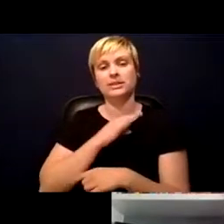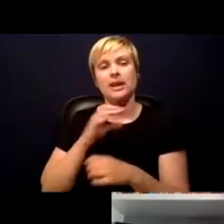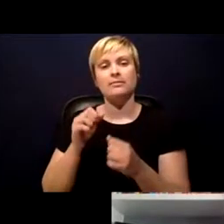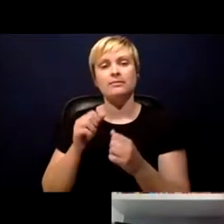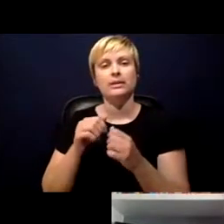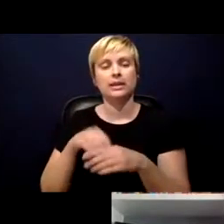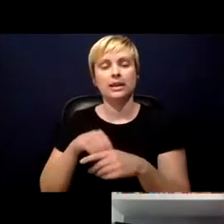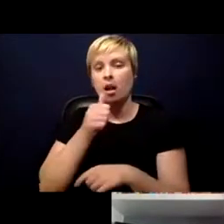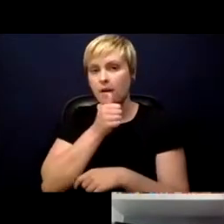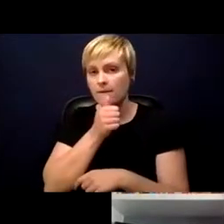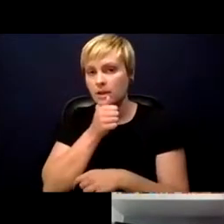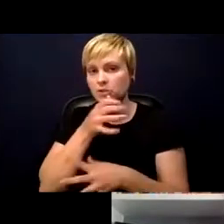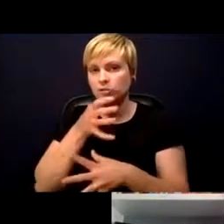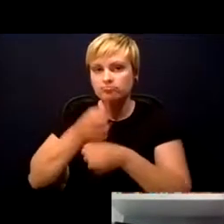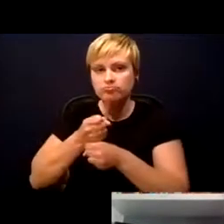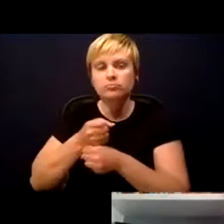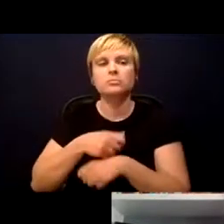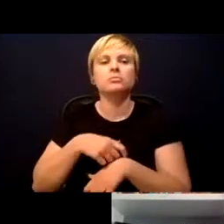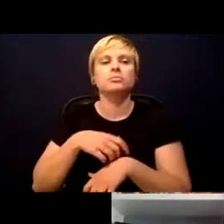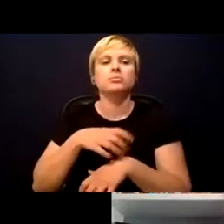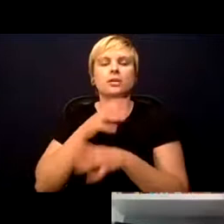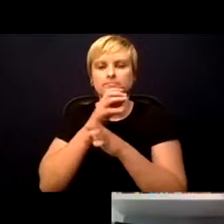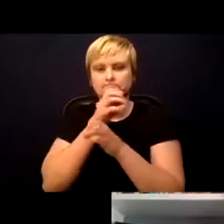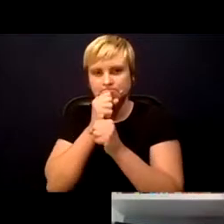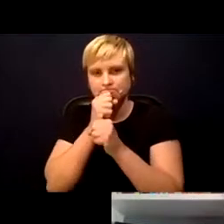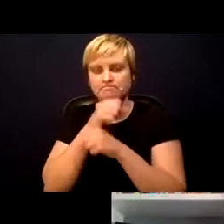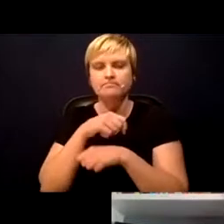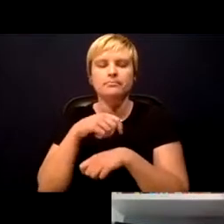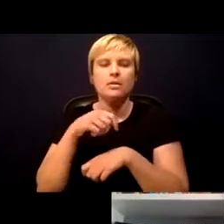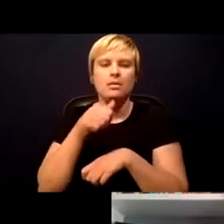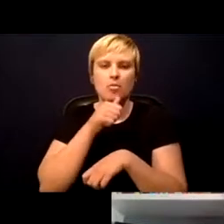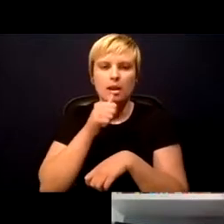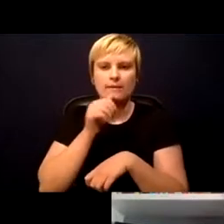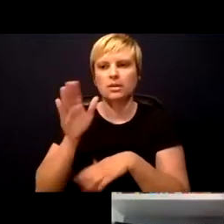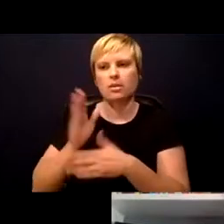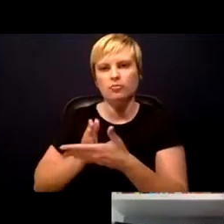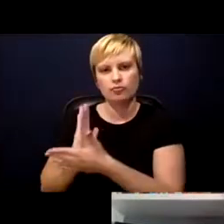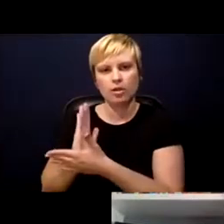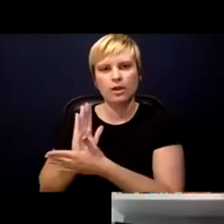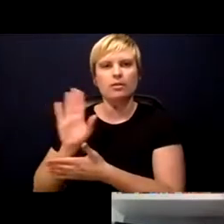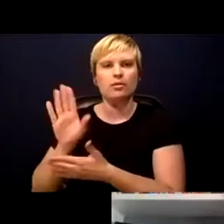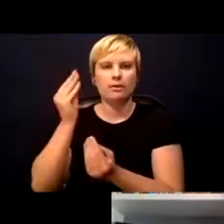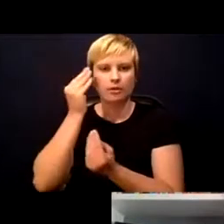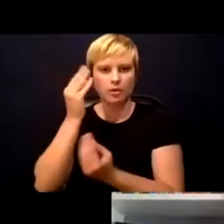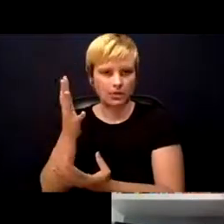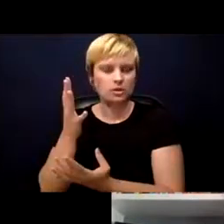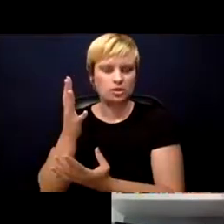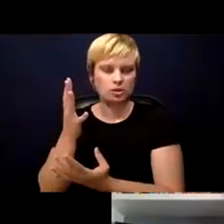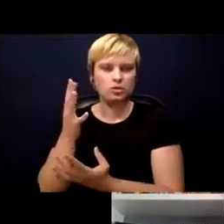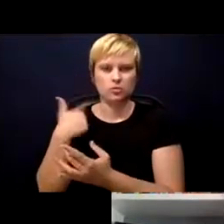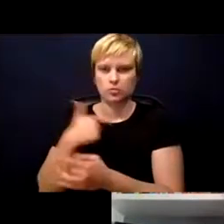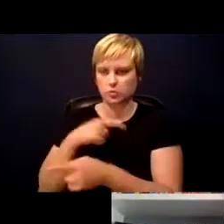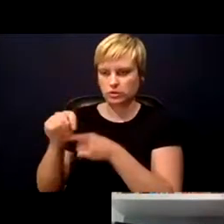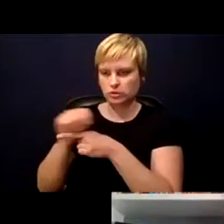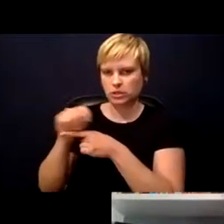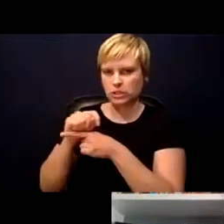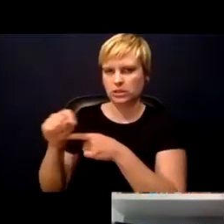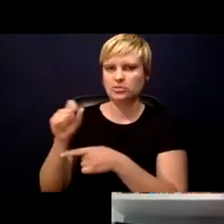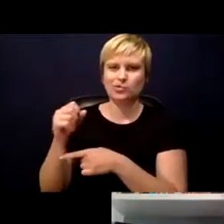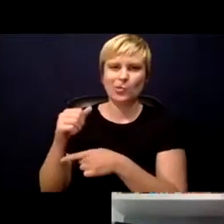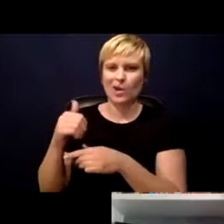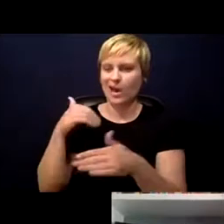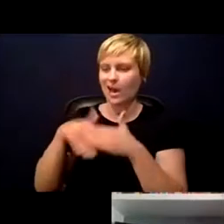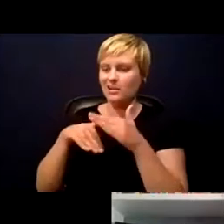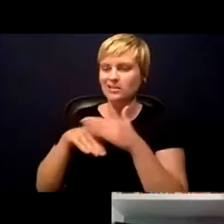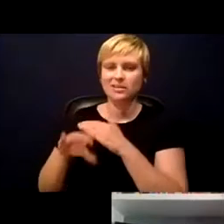protecting people's privacy and rights in their data. And so we will neither have access to it, use it